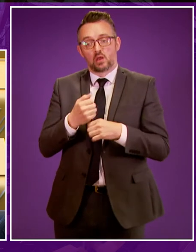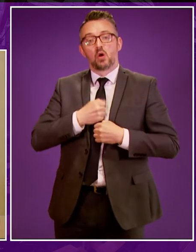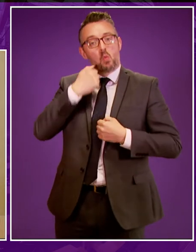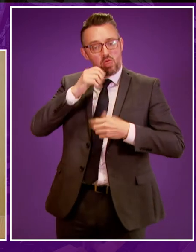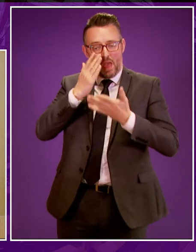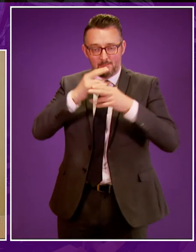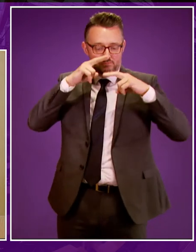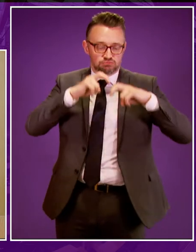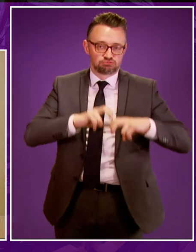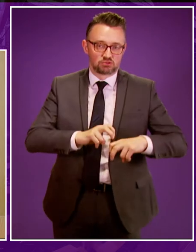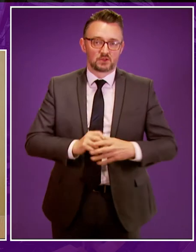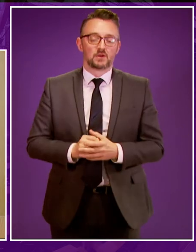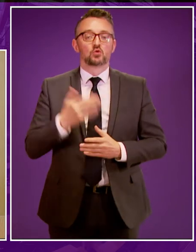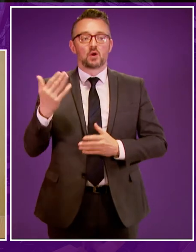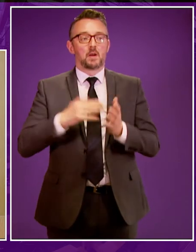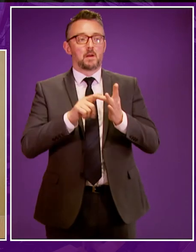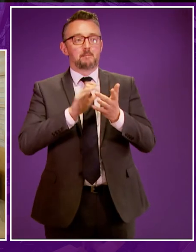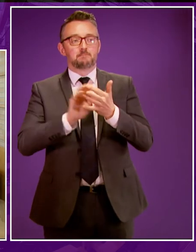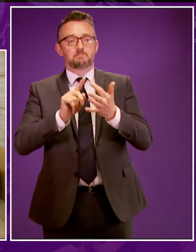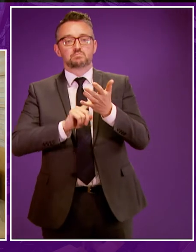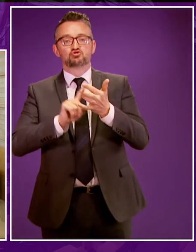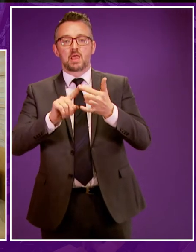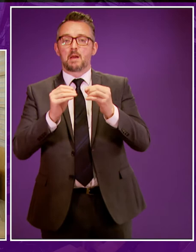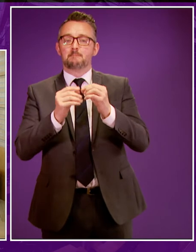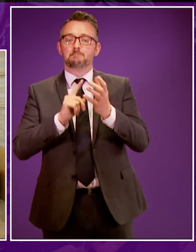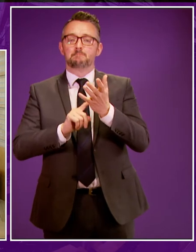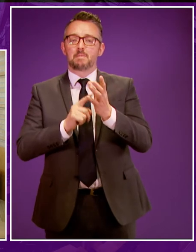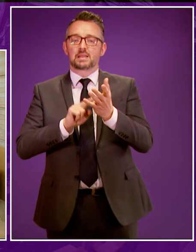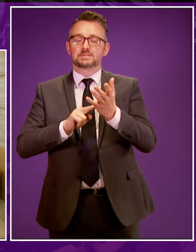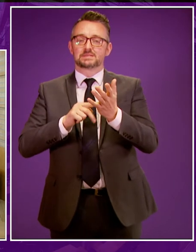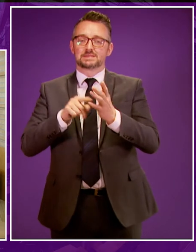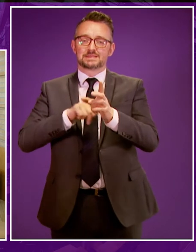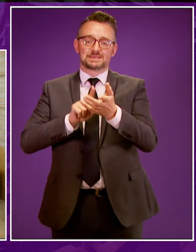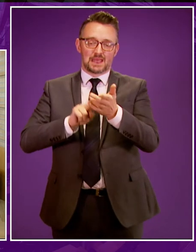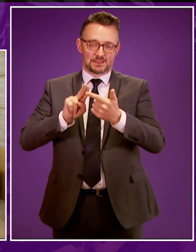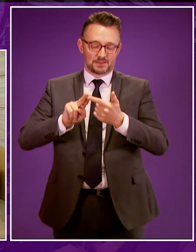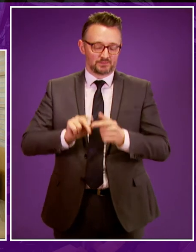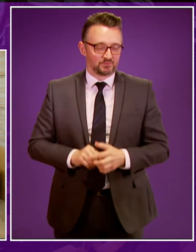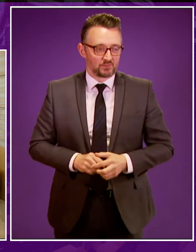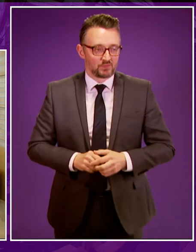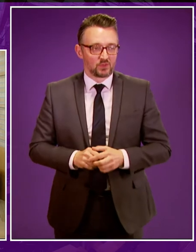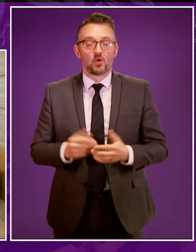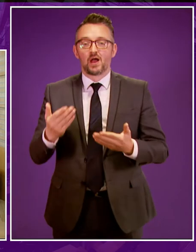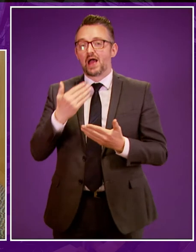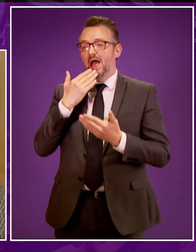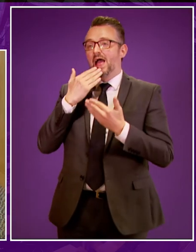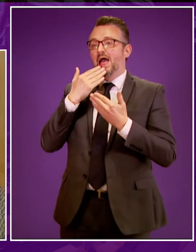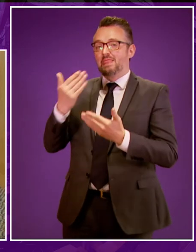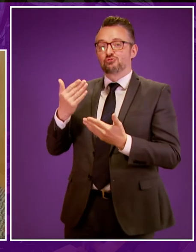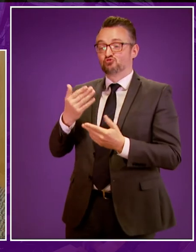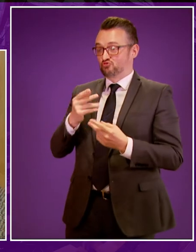be exploring. Michelle Ballantyne to be followed by Ian Gray. Thank you Deputy Barrier Presiding Officer. Sorry, I've just emoted you.